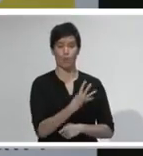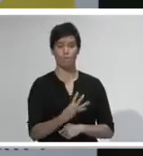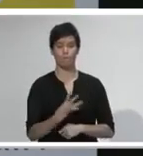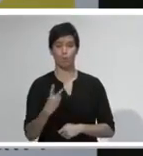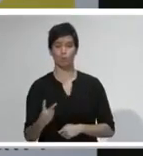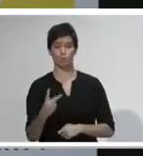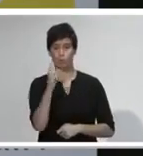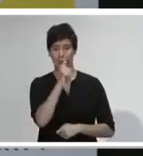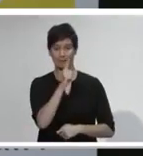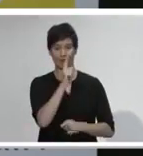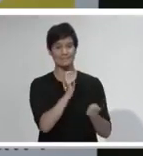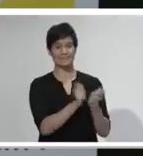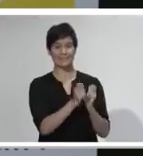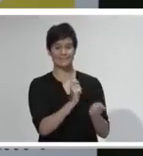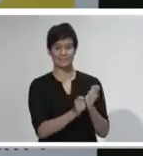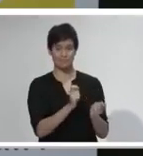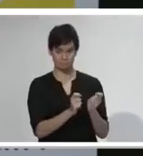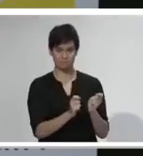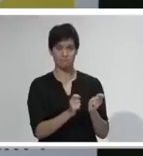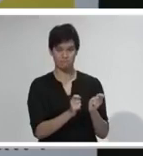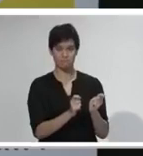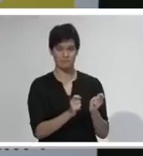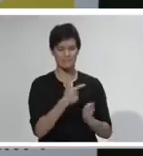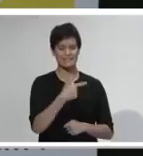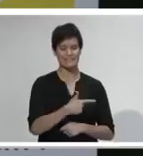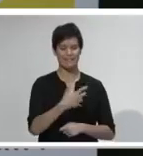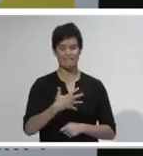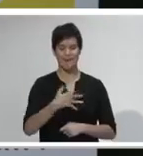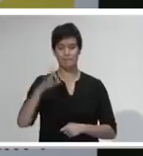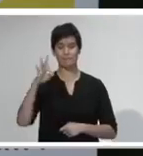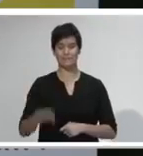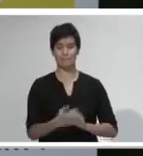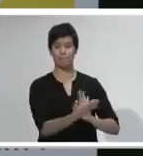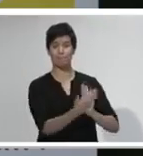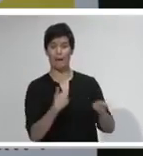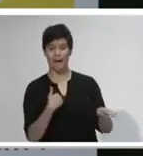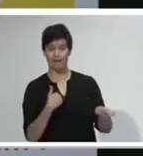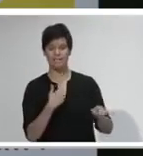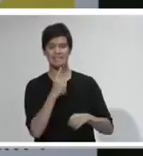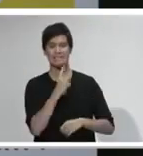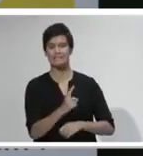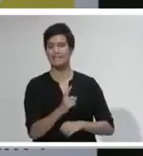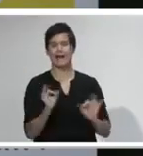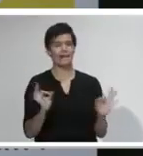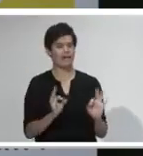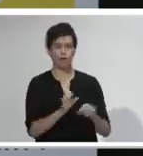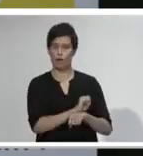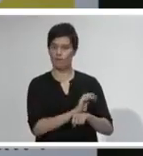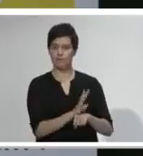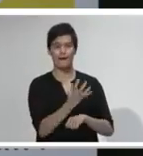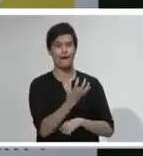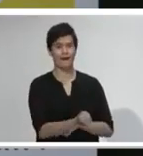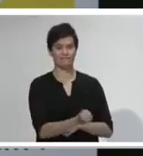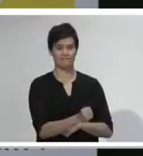with about three-quarters of those results processed. None of those tests have been positive.